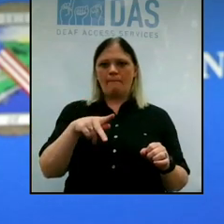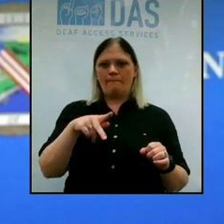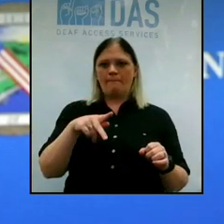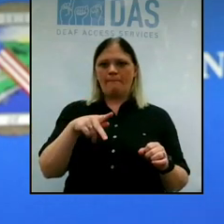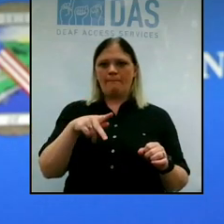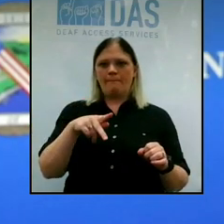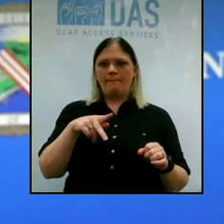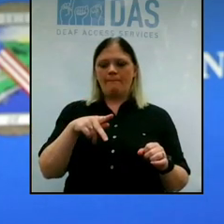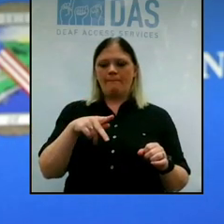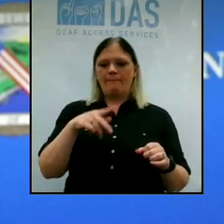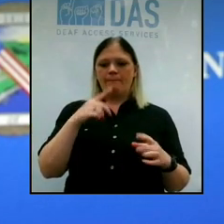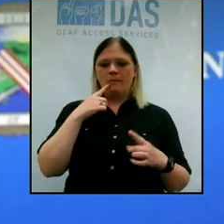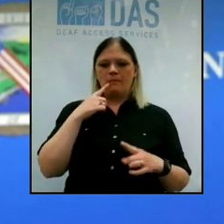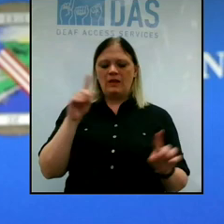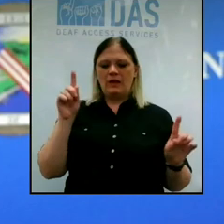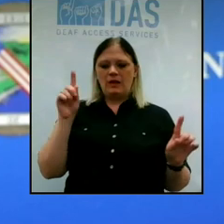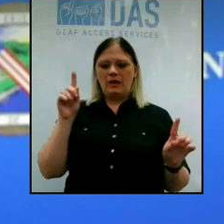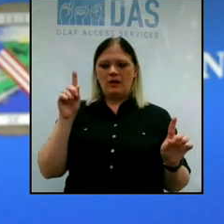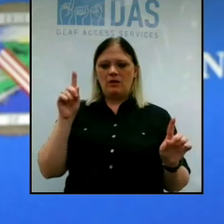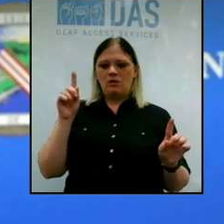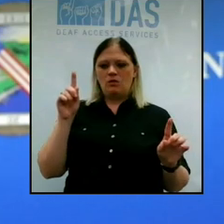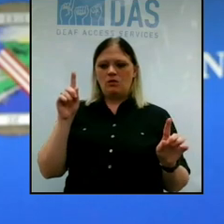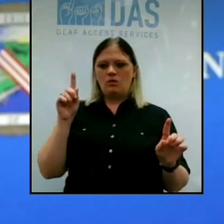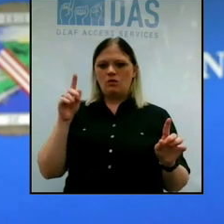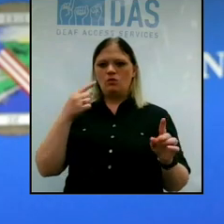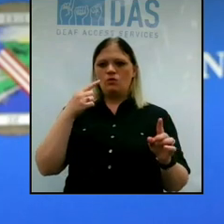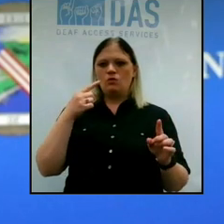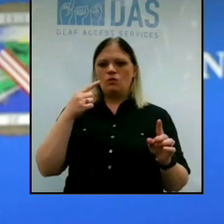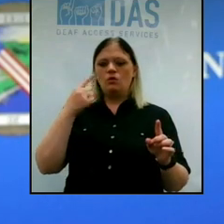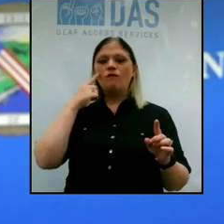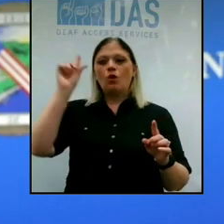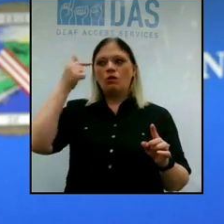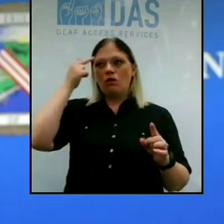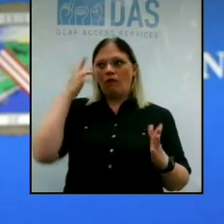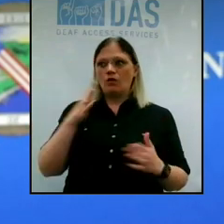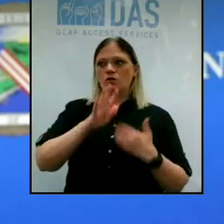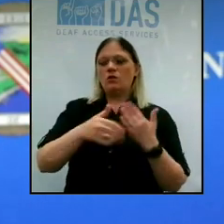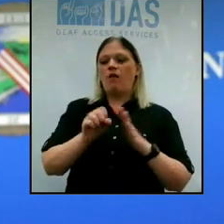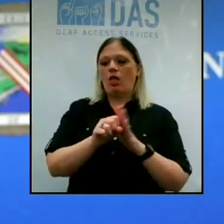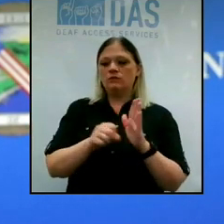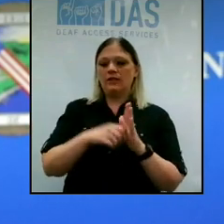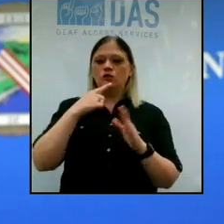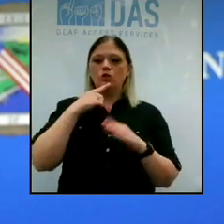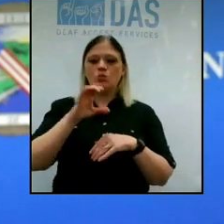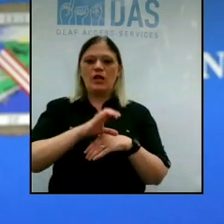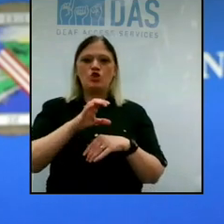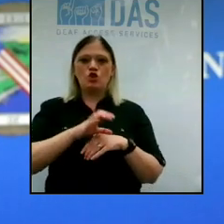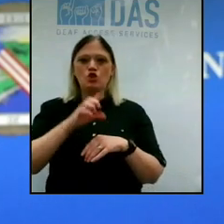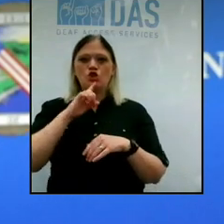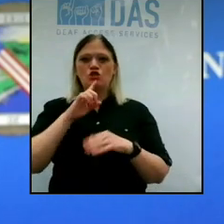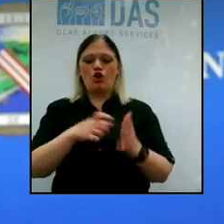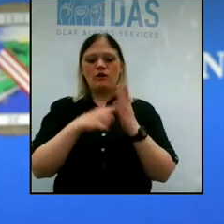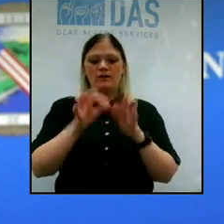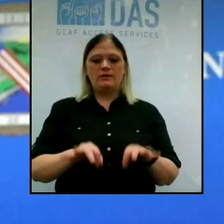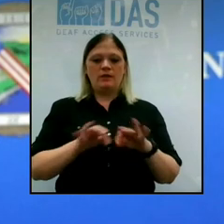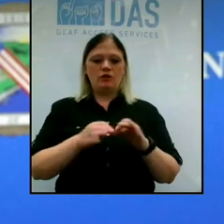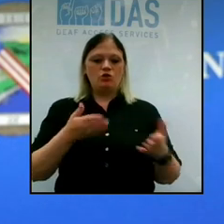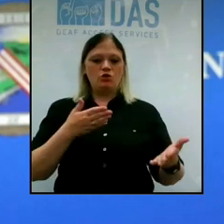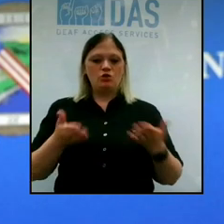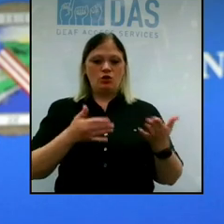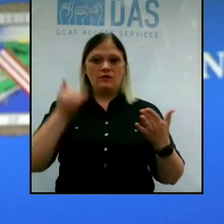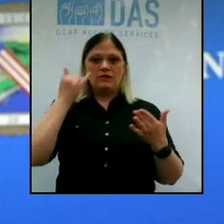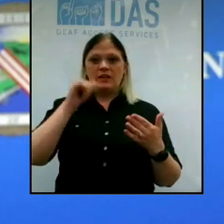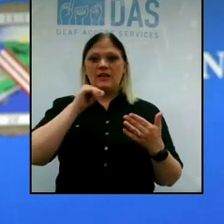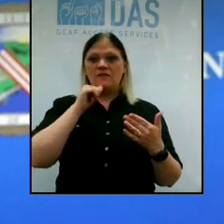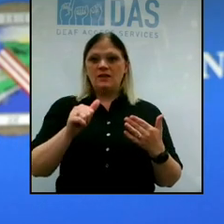make opening church, or calling churches an essential service, and is asking all governors to open them immediately. If not, he's going